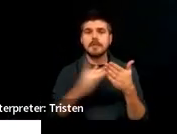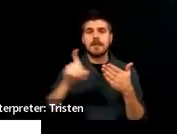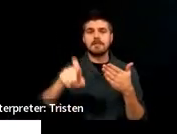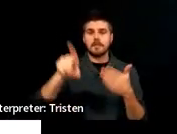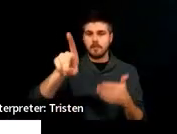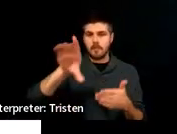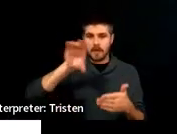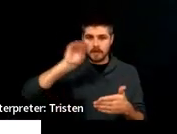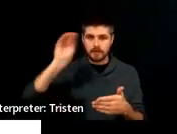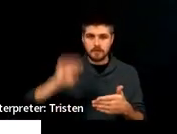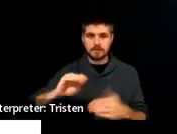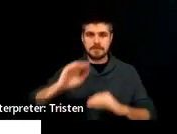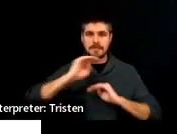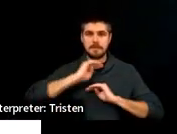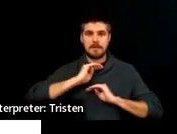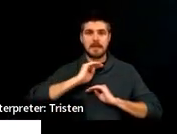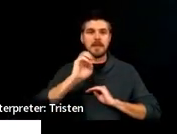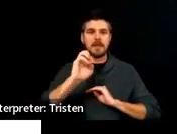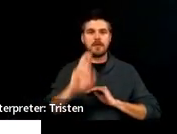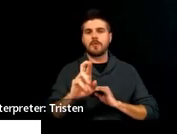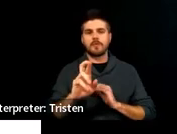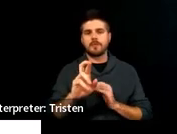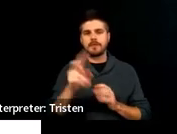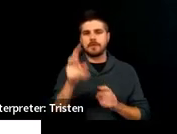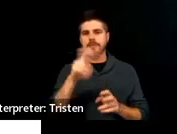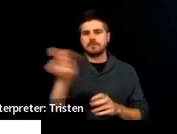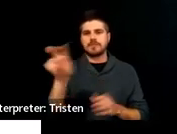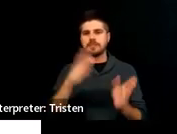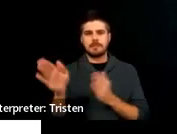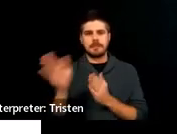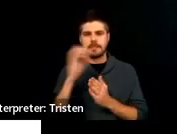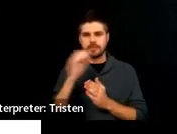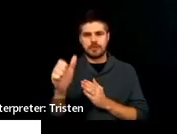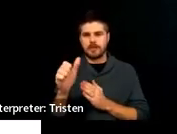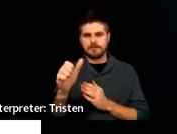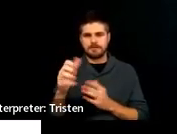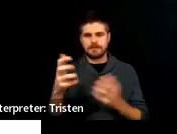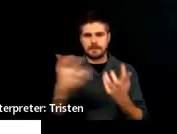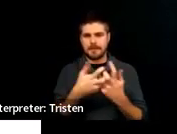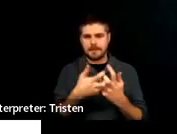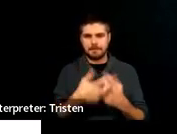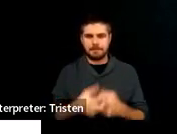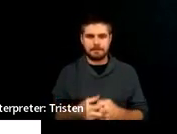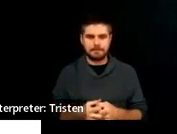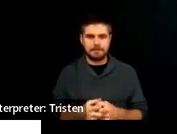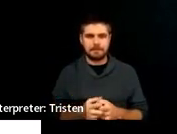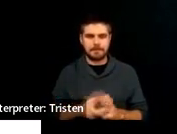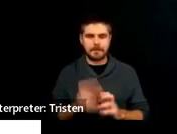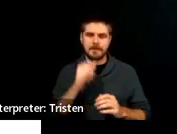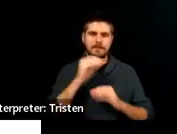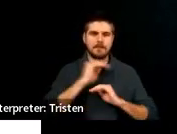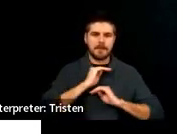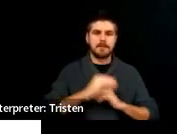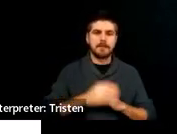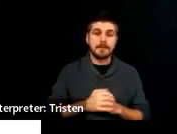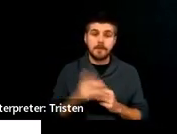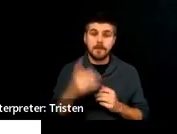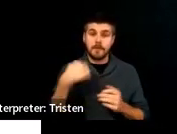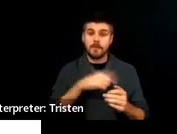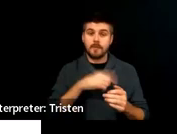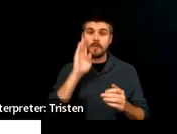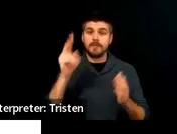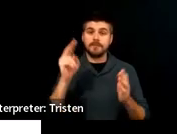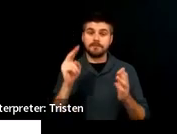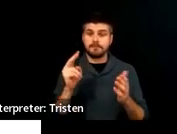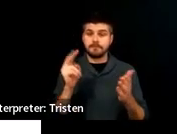compliant in order for the transition plan to be compliant. So we look in the advance written notice for the purpose